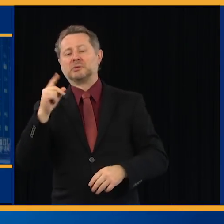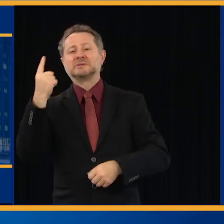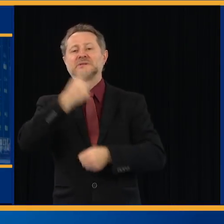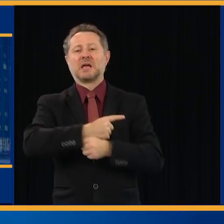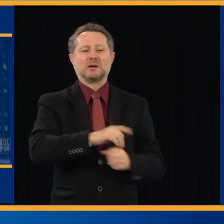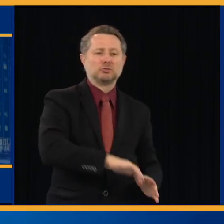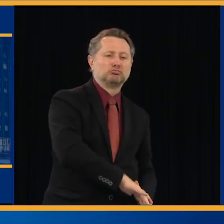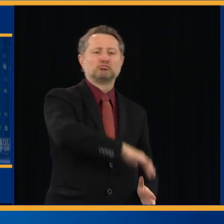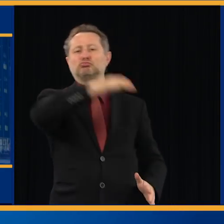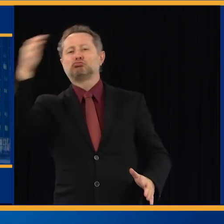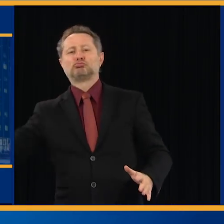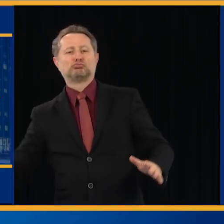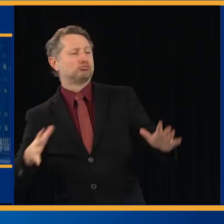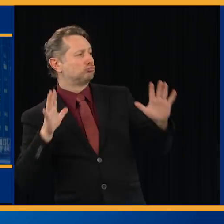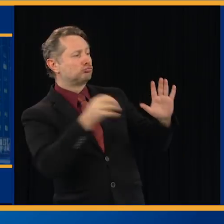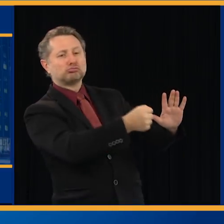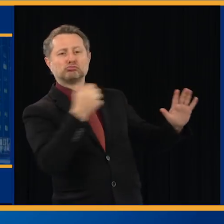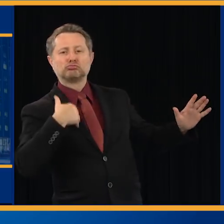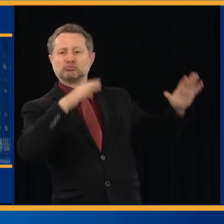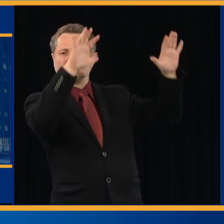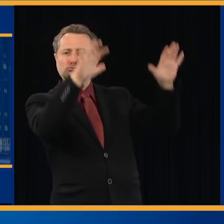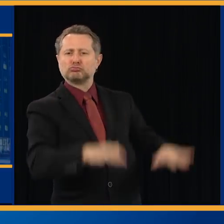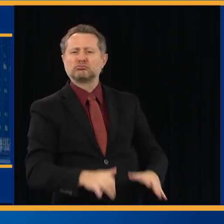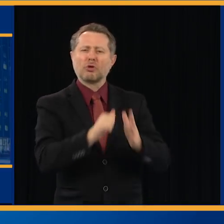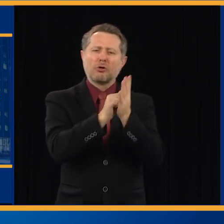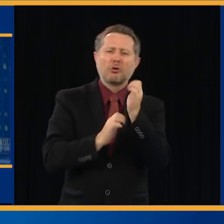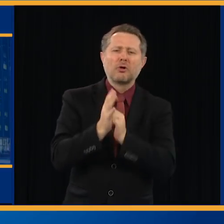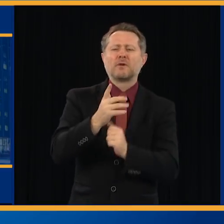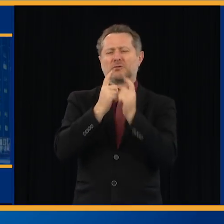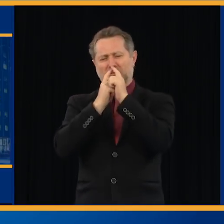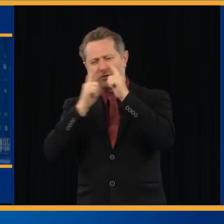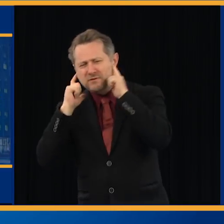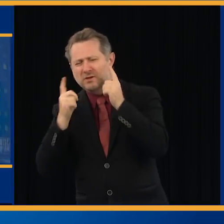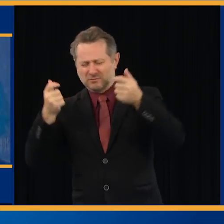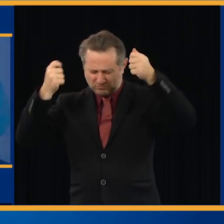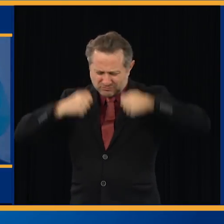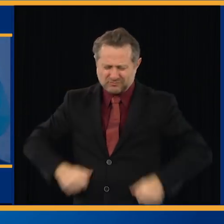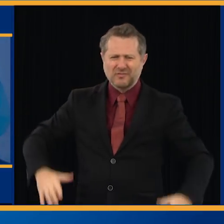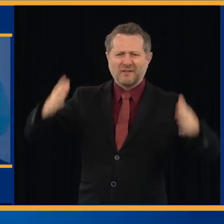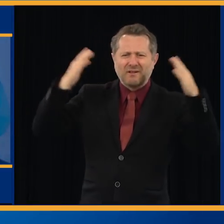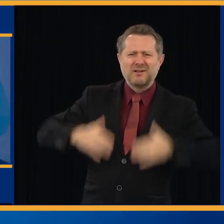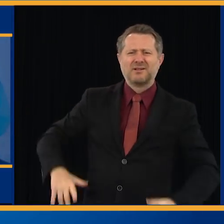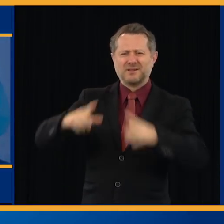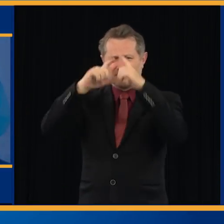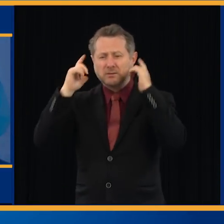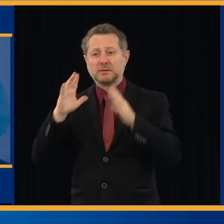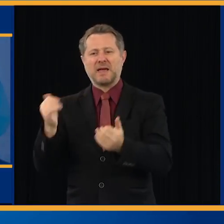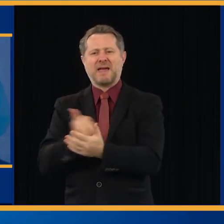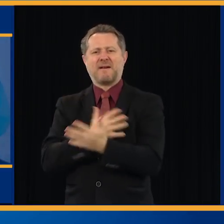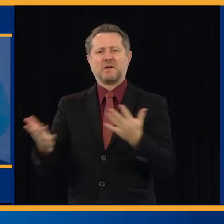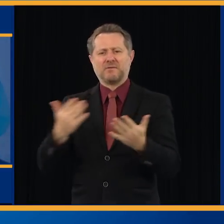masks, gowns, gloves, et cetera. They are facts. It's science. It's data.